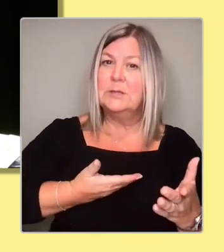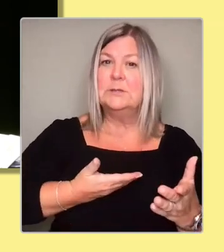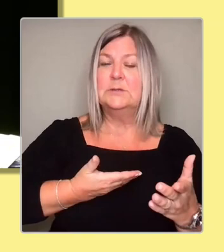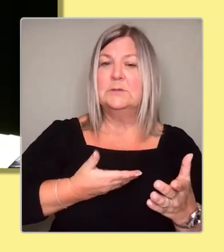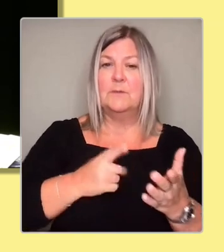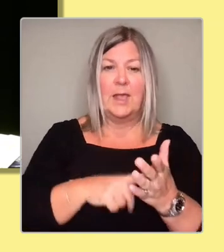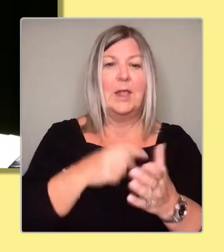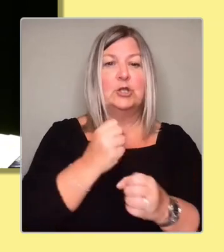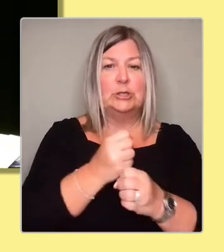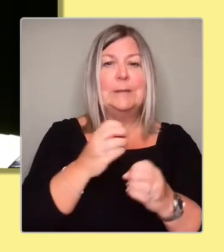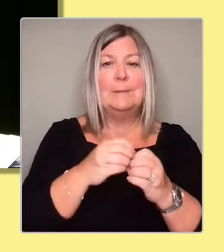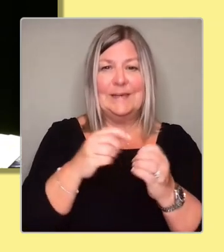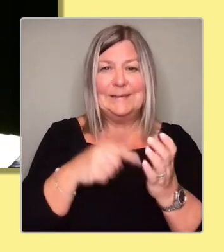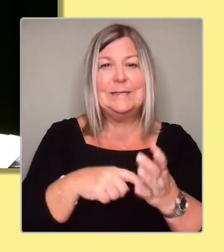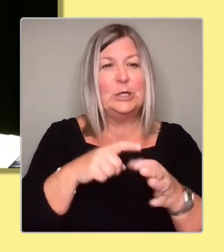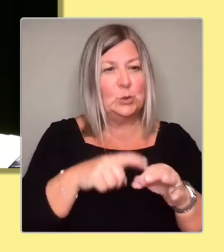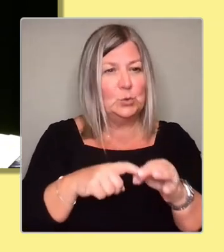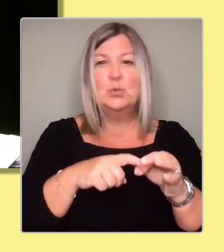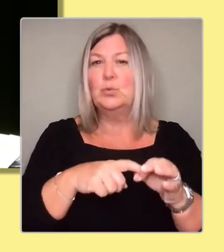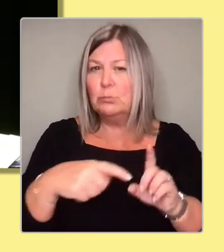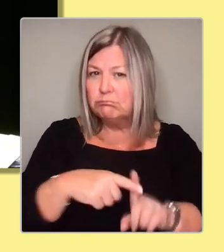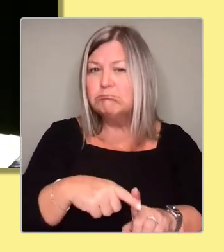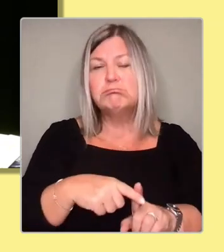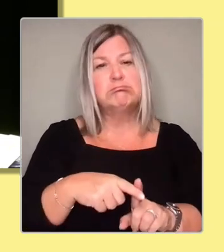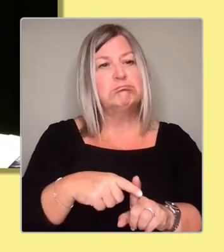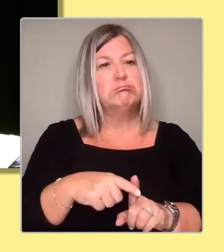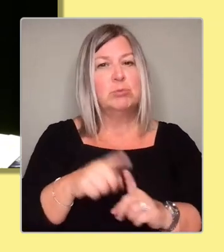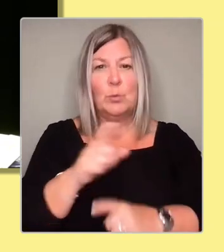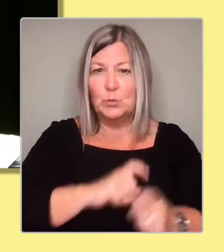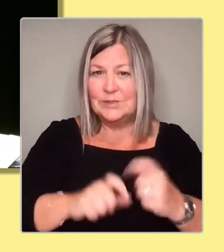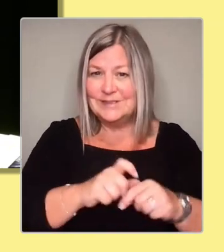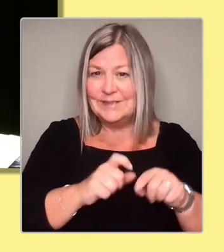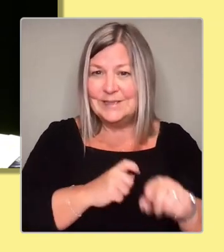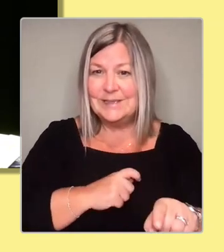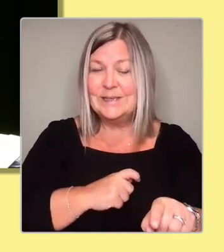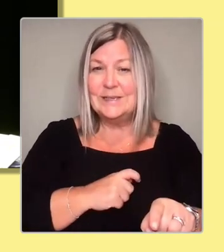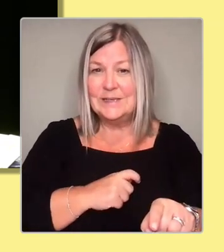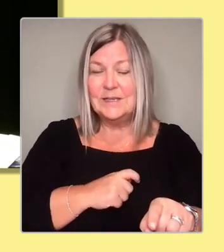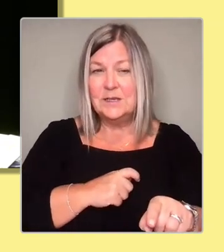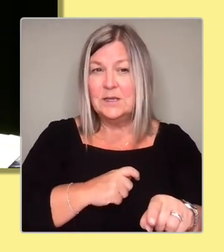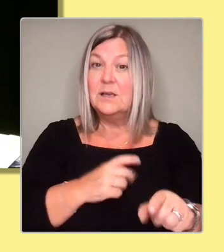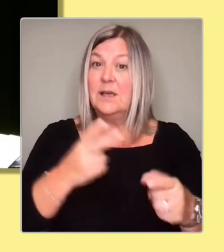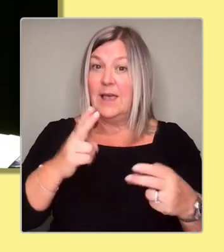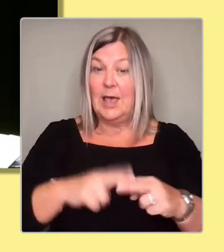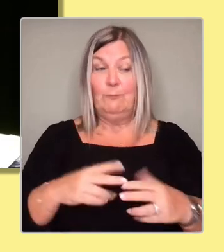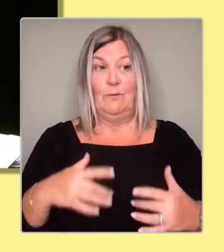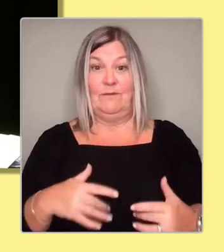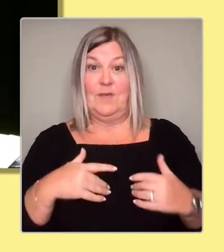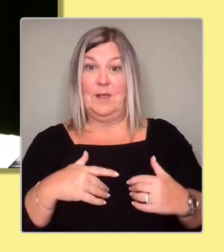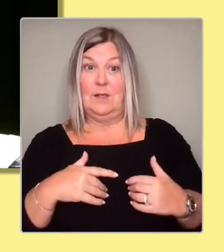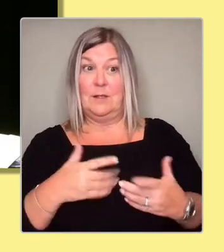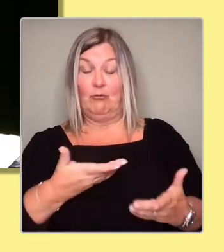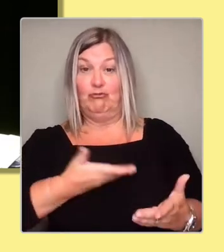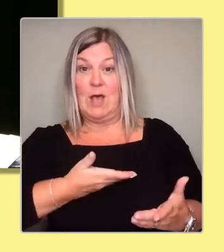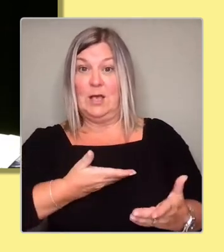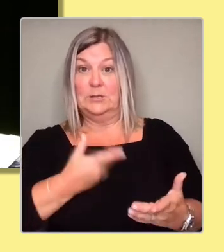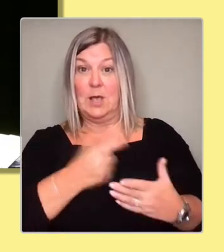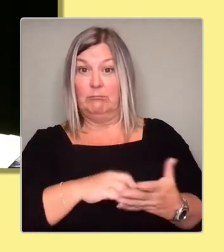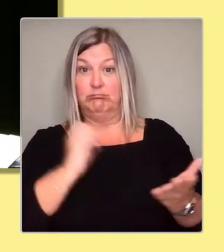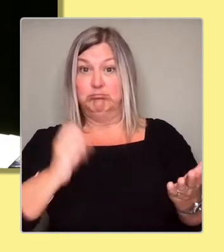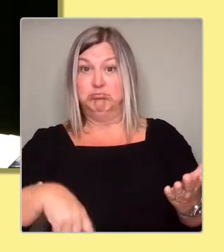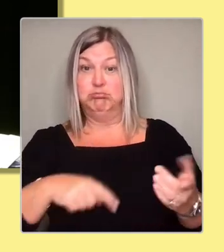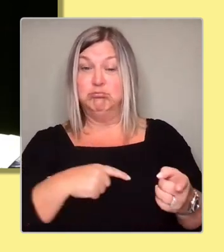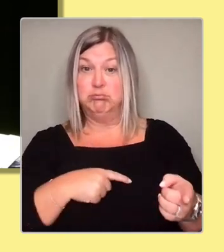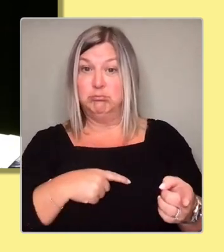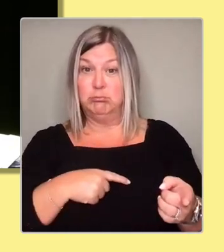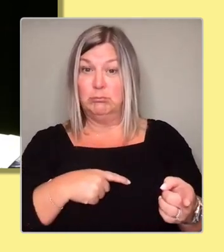thinks that rights cannot be rolled back, look what has happened in the United States, Roe versus Wade, when it comes to an attack on rights. We're